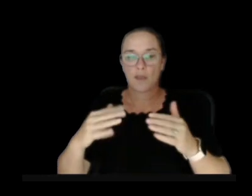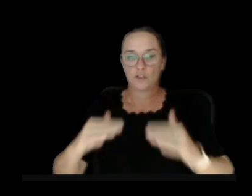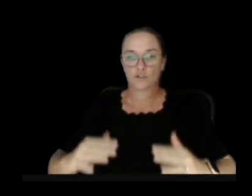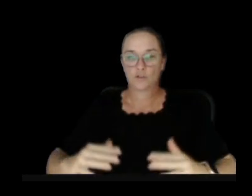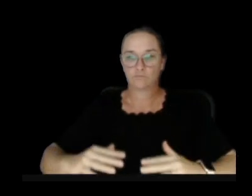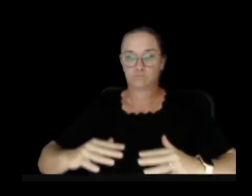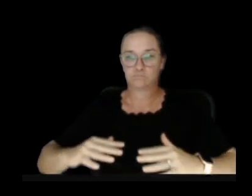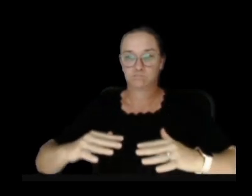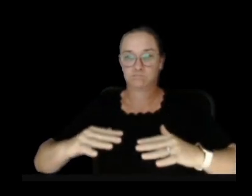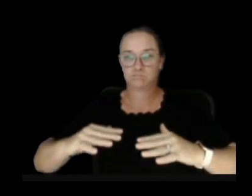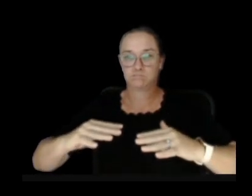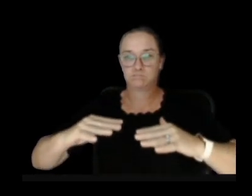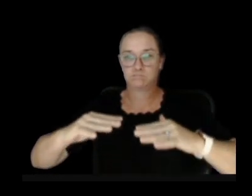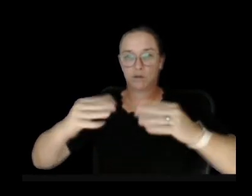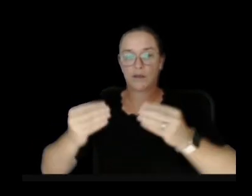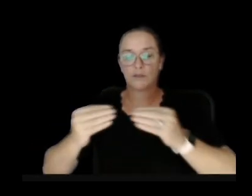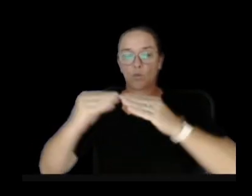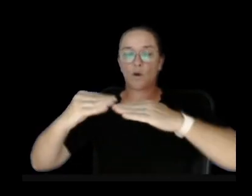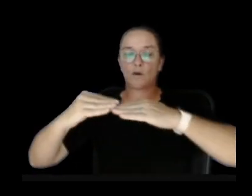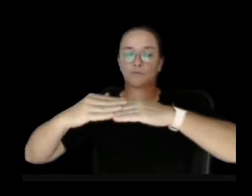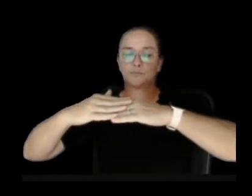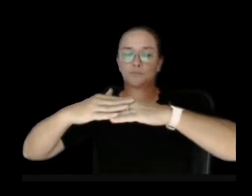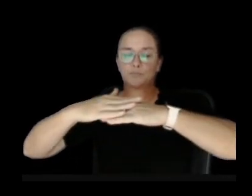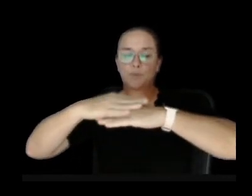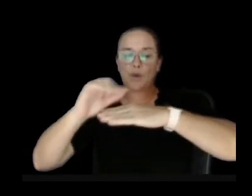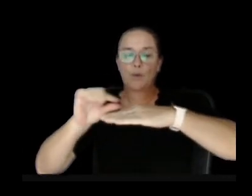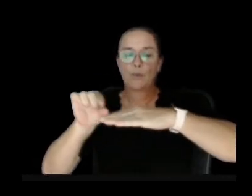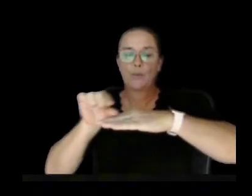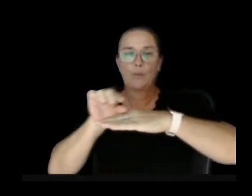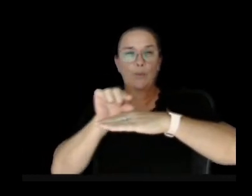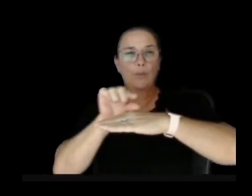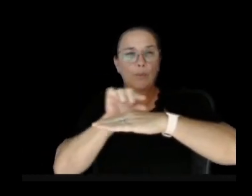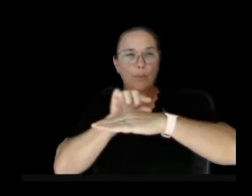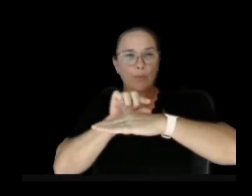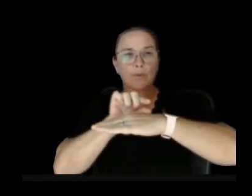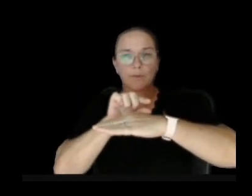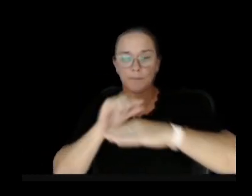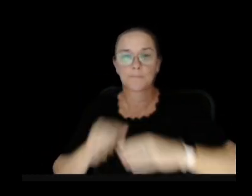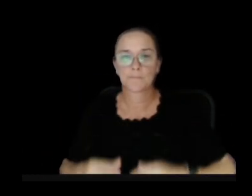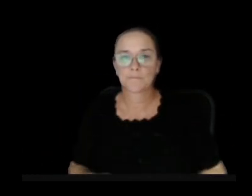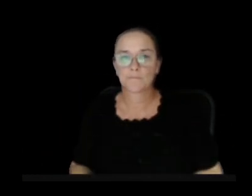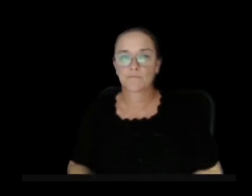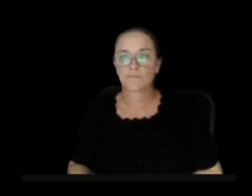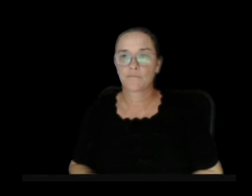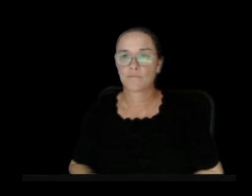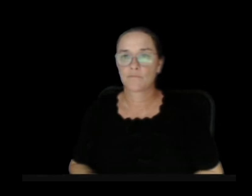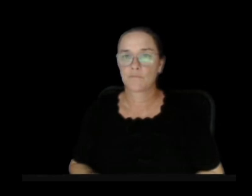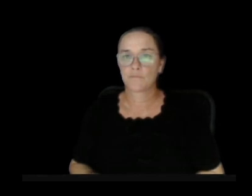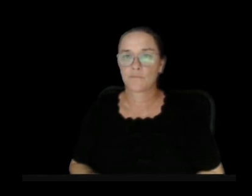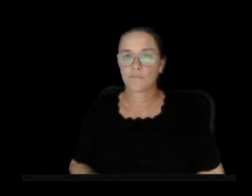more spreading thin across a larger area than the early eruptions in the sequence going back to 2020.